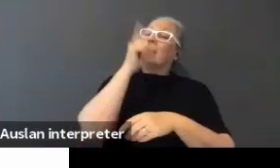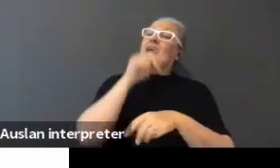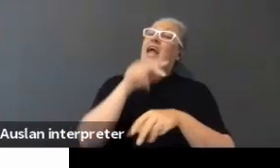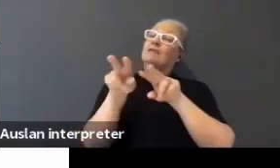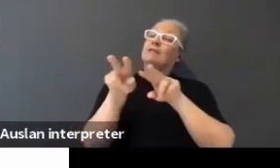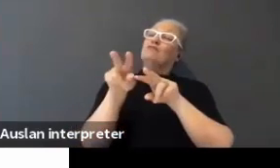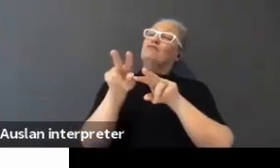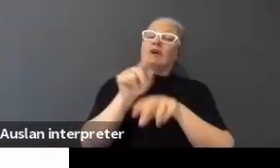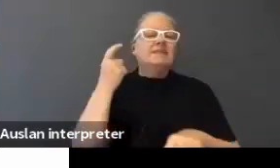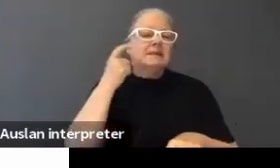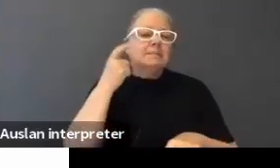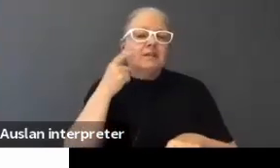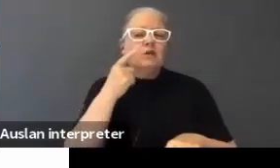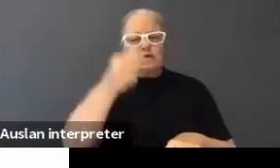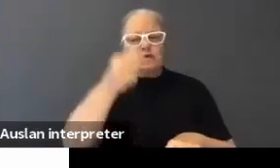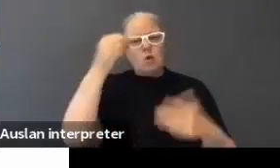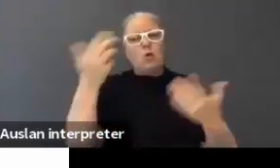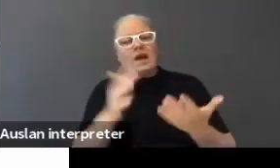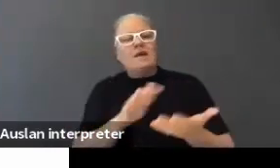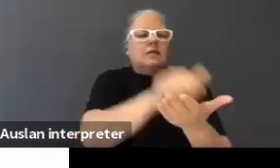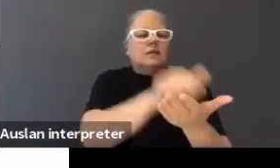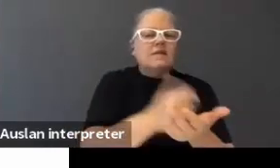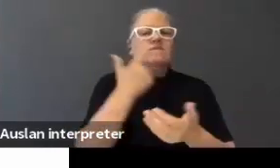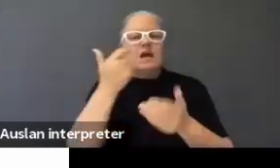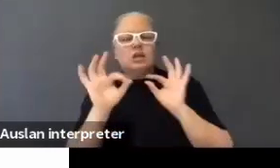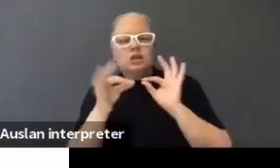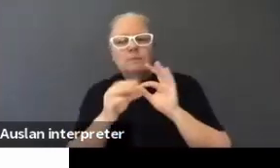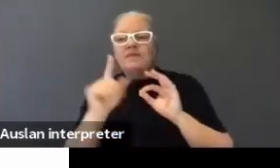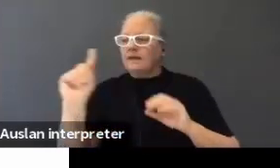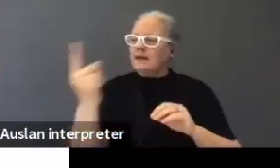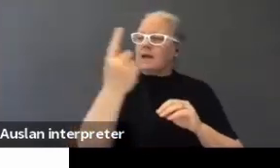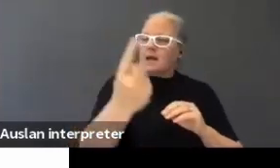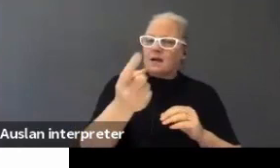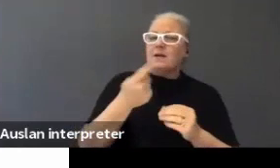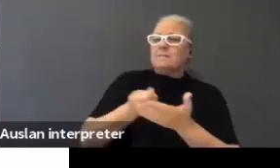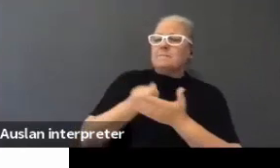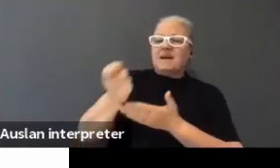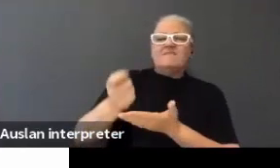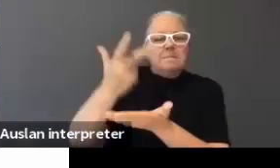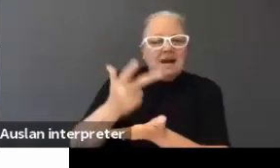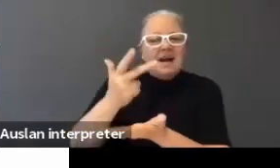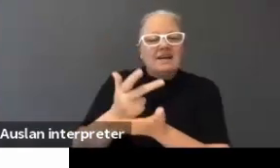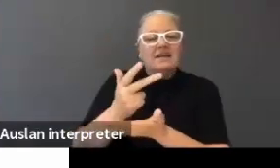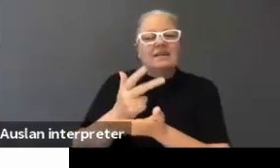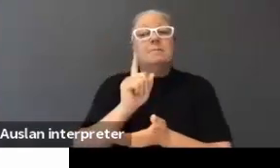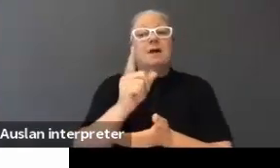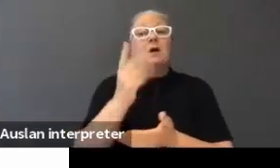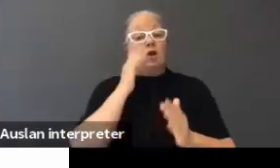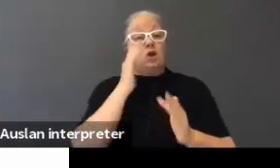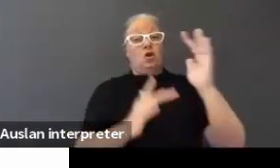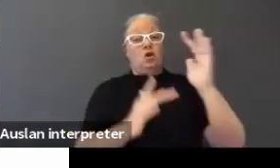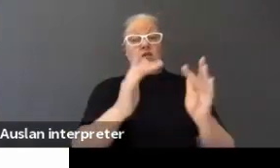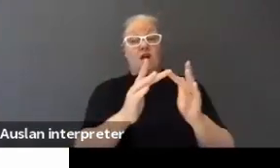very simple and we know where to find your interpreters and they come in and we pay for their parking. Once you go online, that becomes